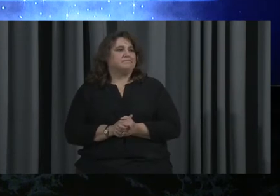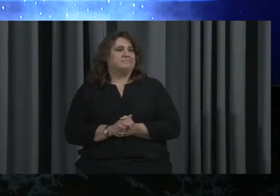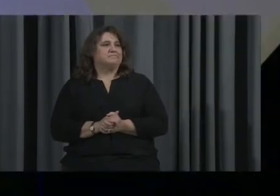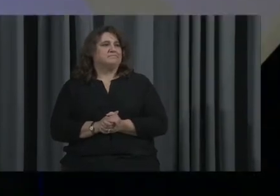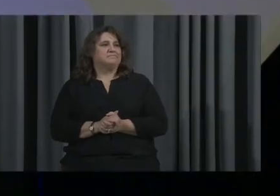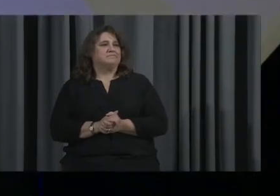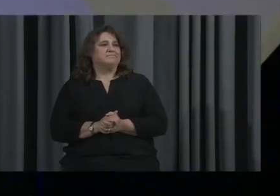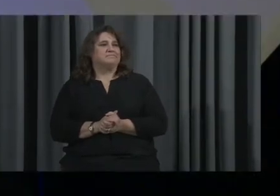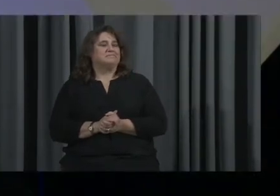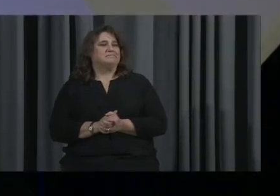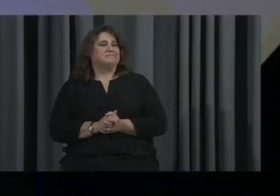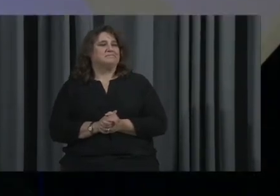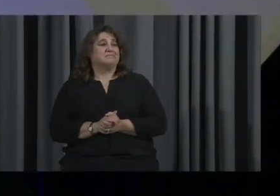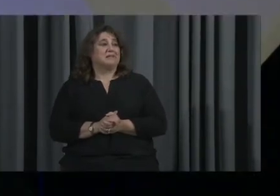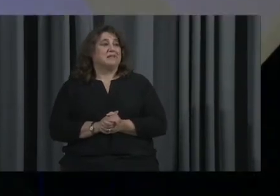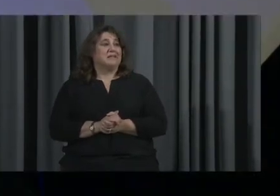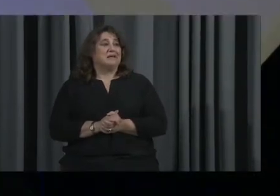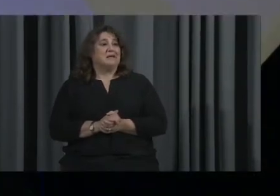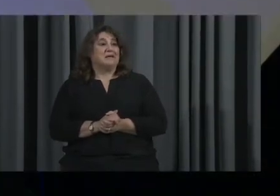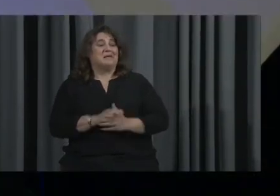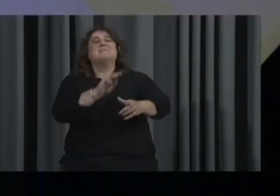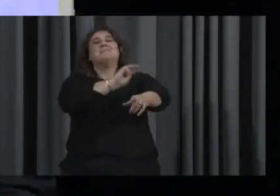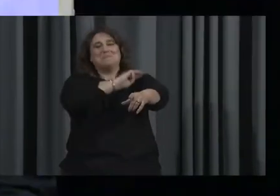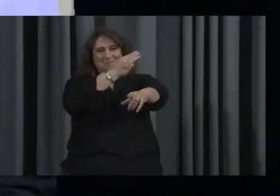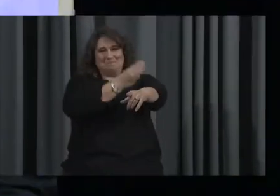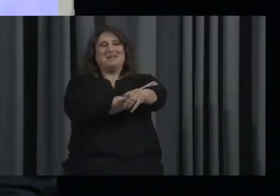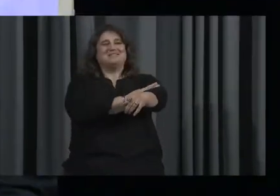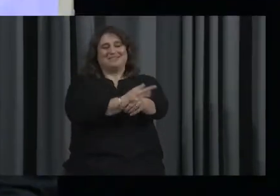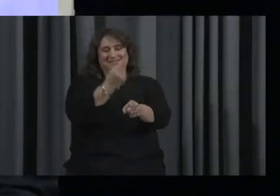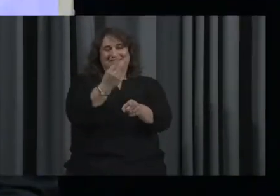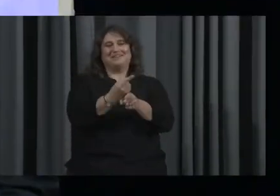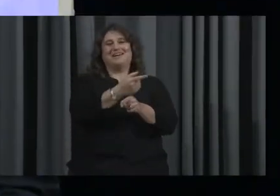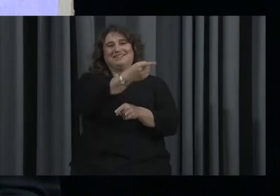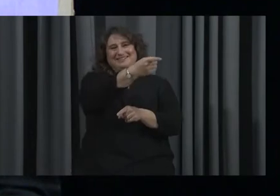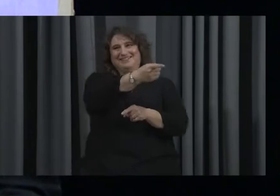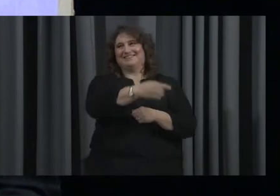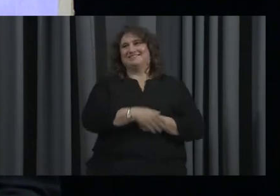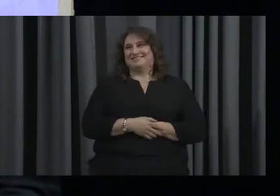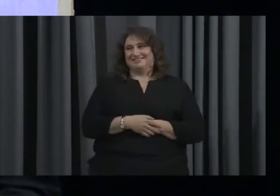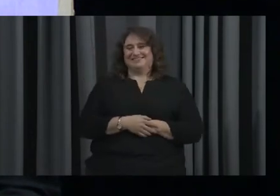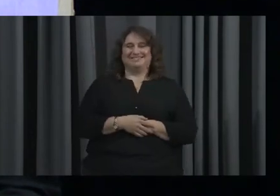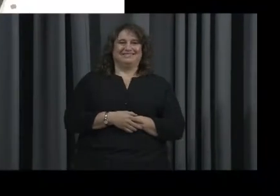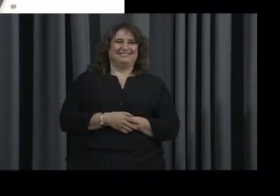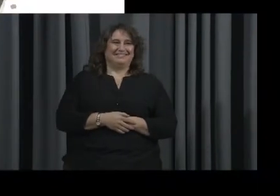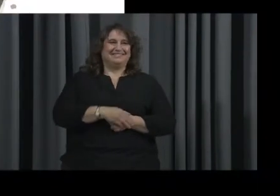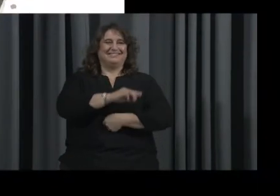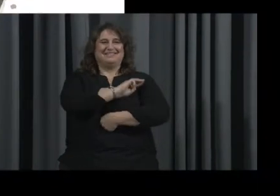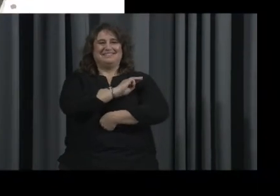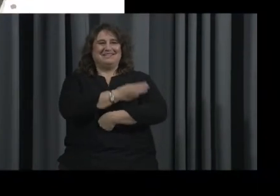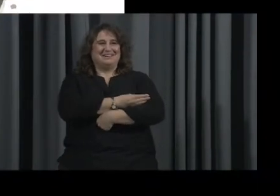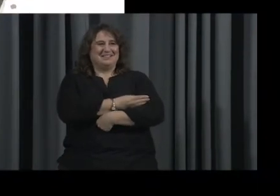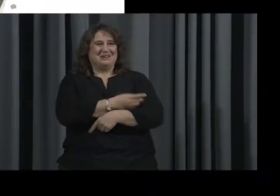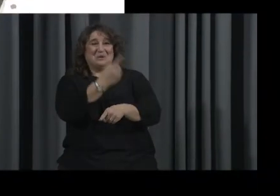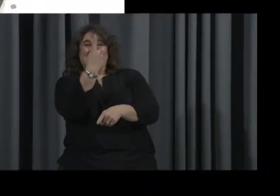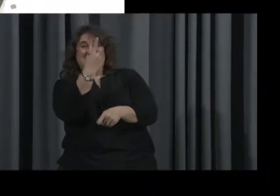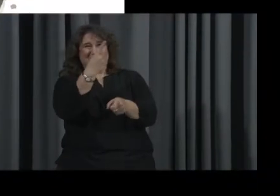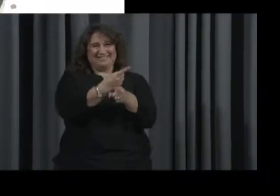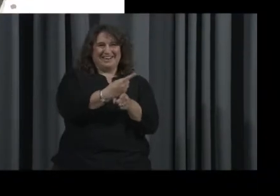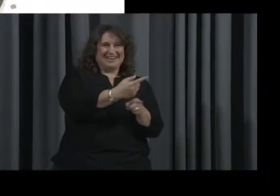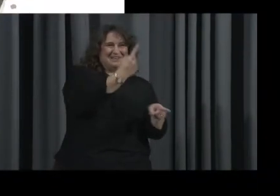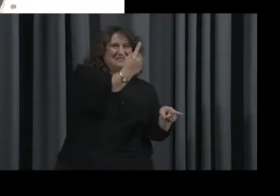Which one? It's actually the muscle. Yay. Wow. I thought it was the nervous system. Okay.